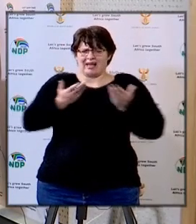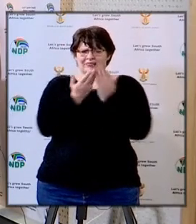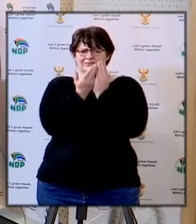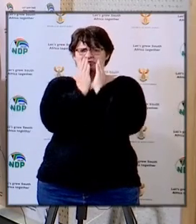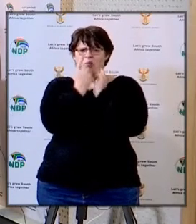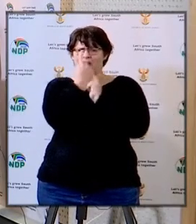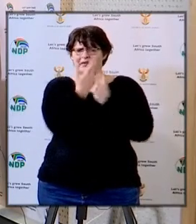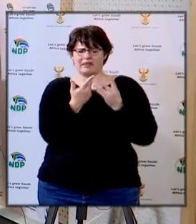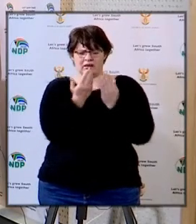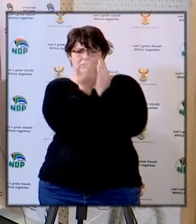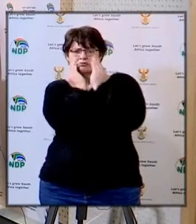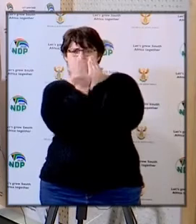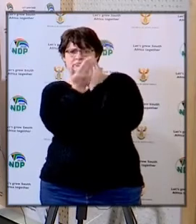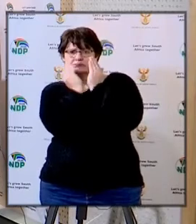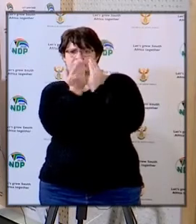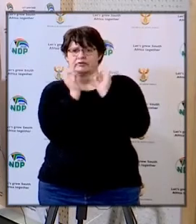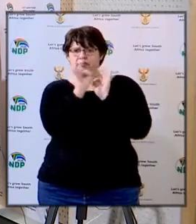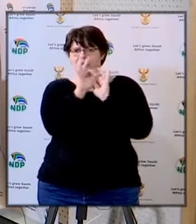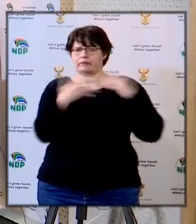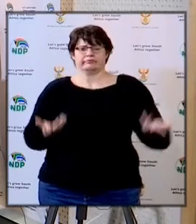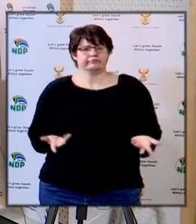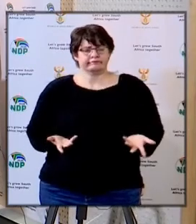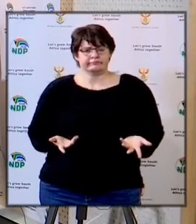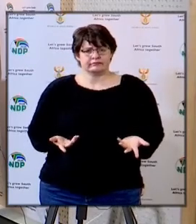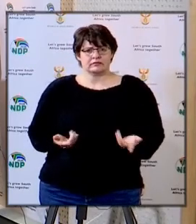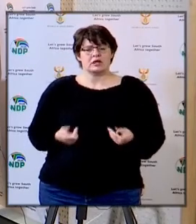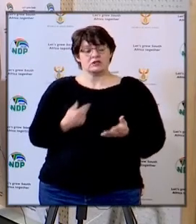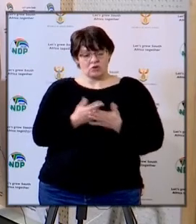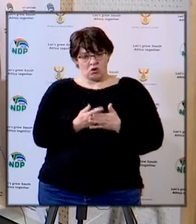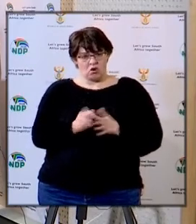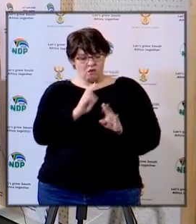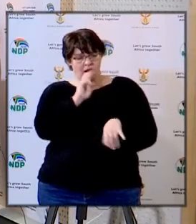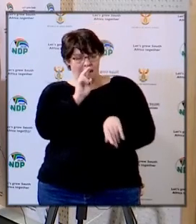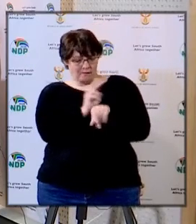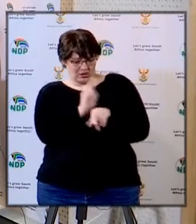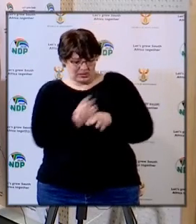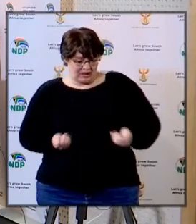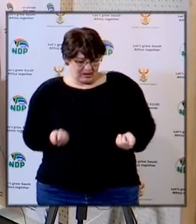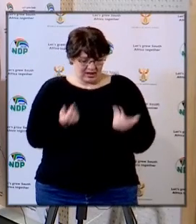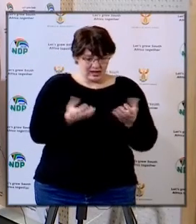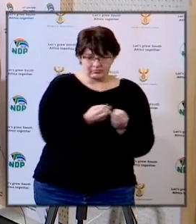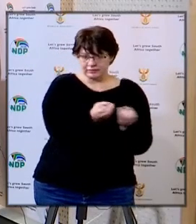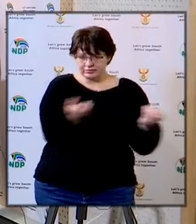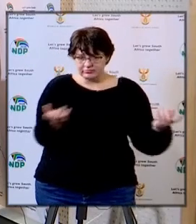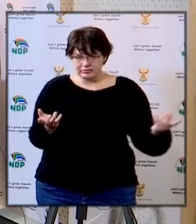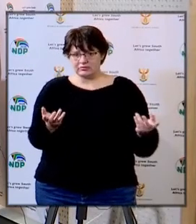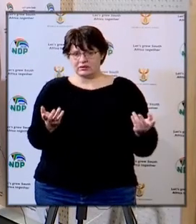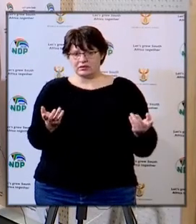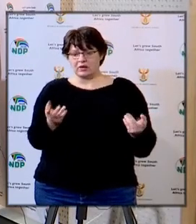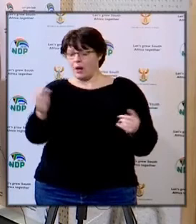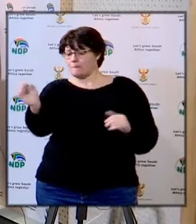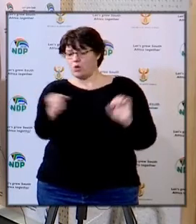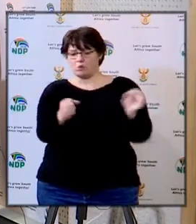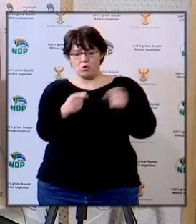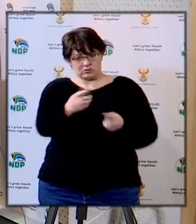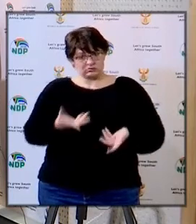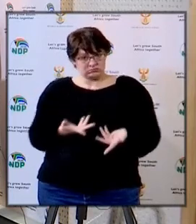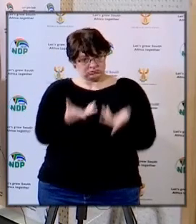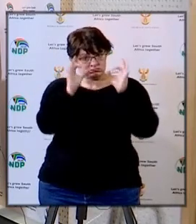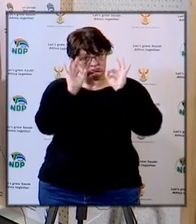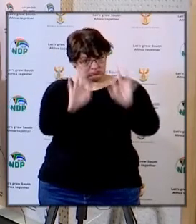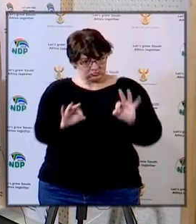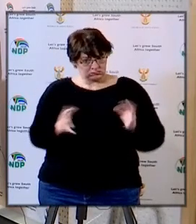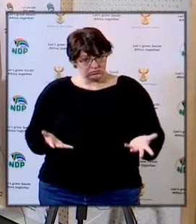has has what is expected in schools made clear and how is monitoring of service delivery by appointed companies